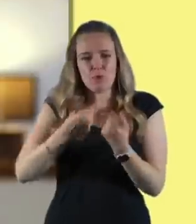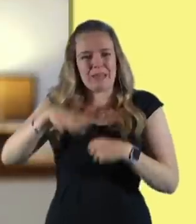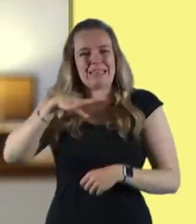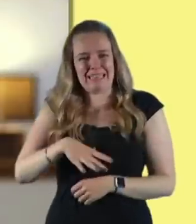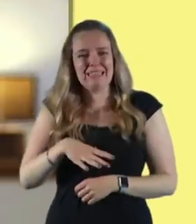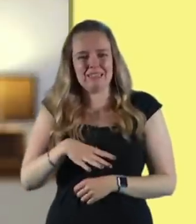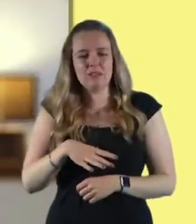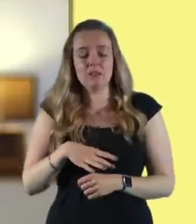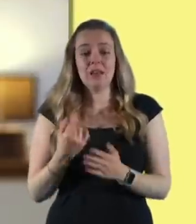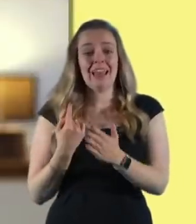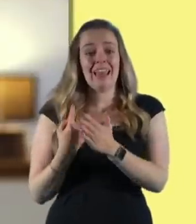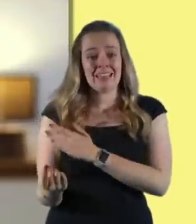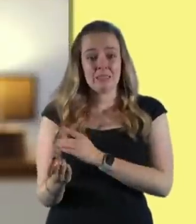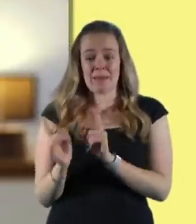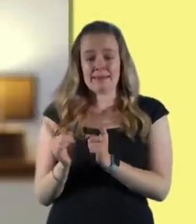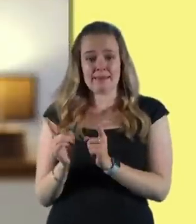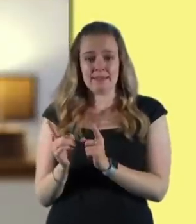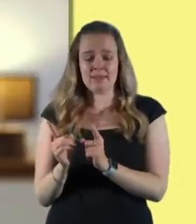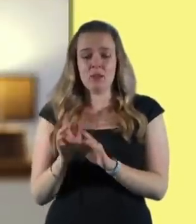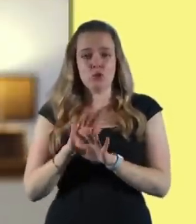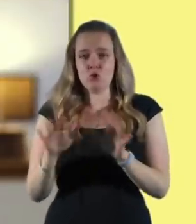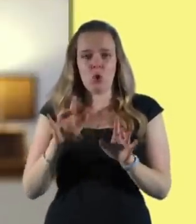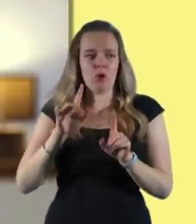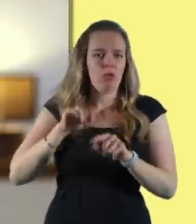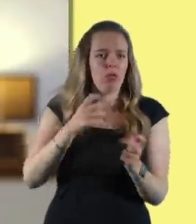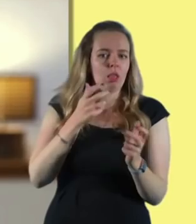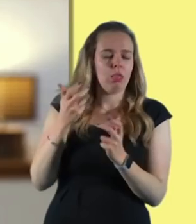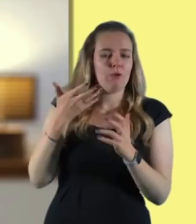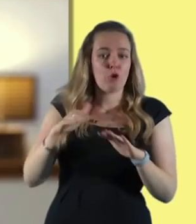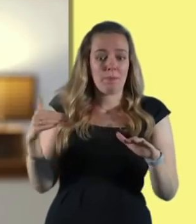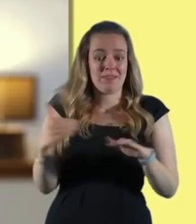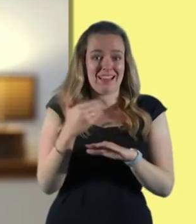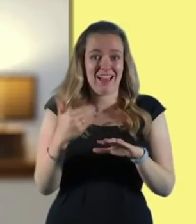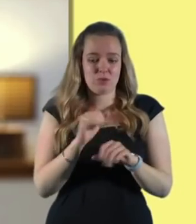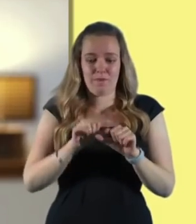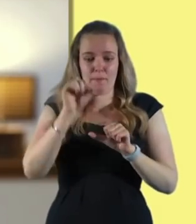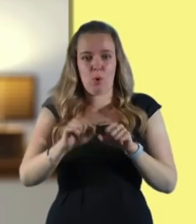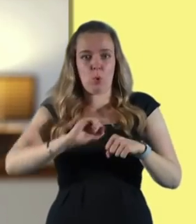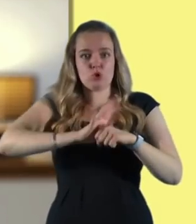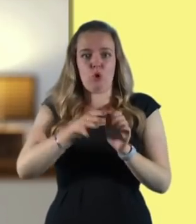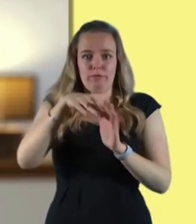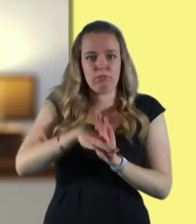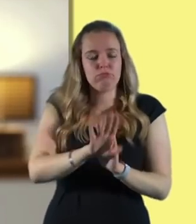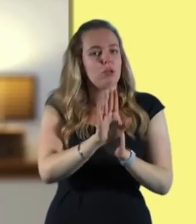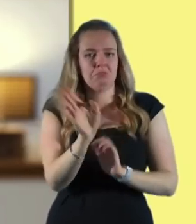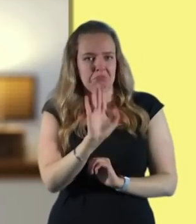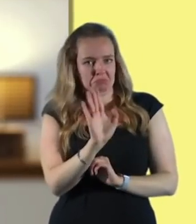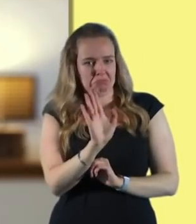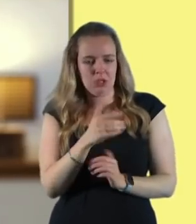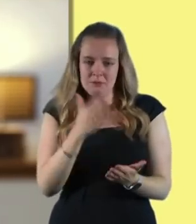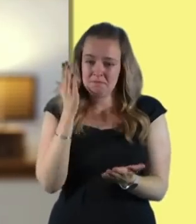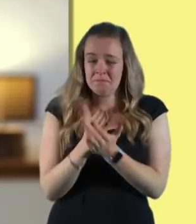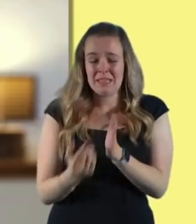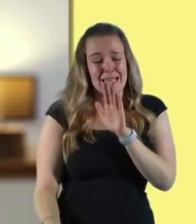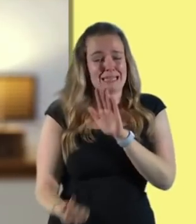Independence is not a distraction from the task of post-Covid reconstruction. It is essential to